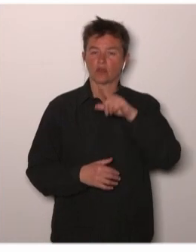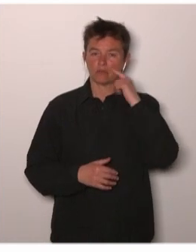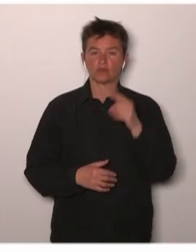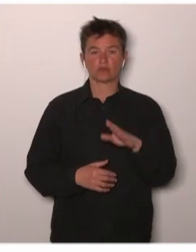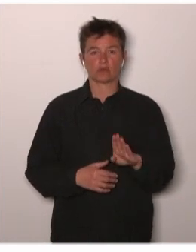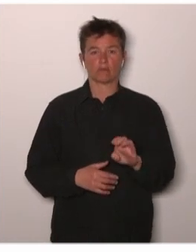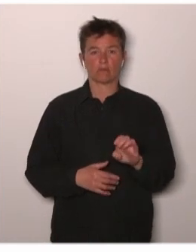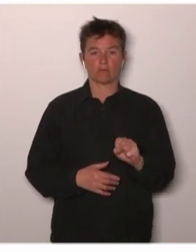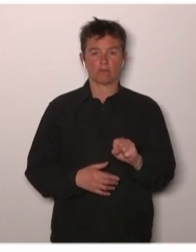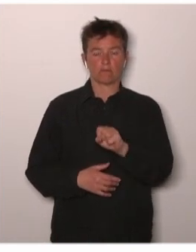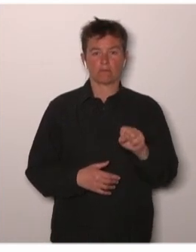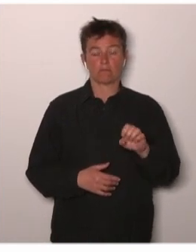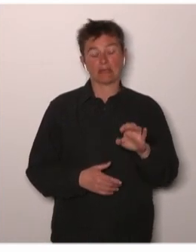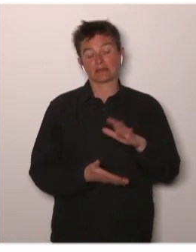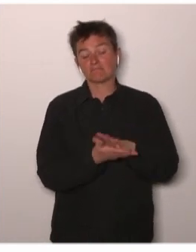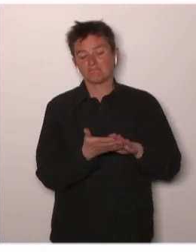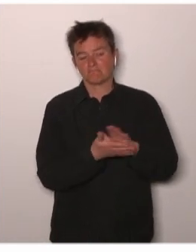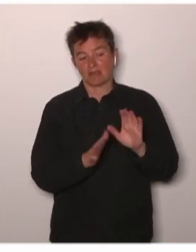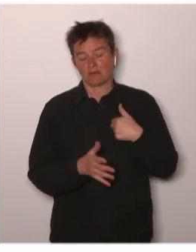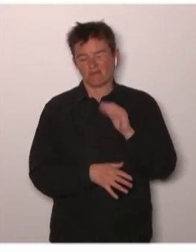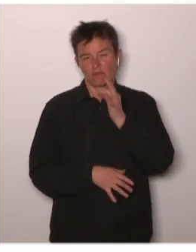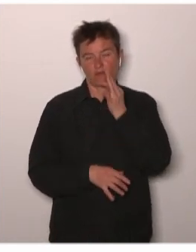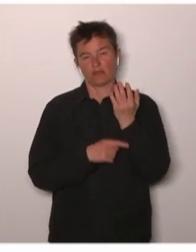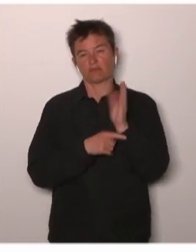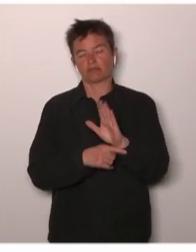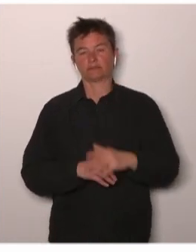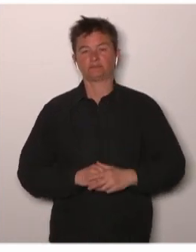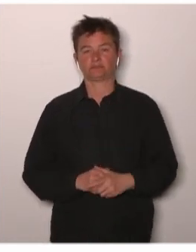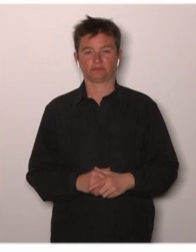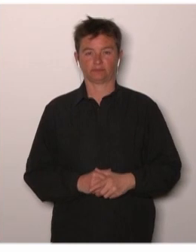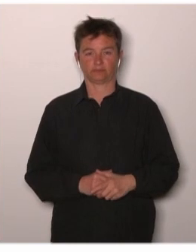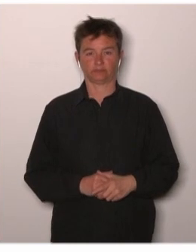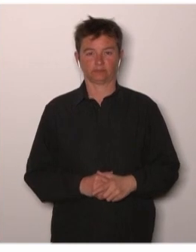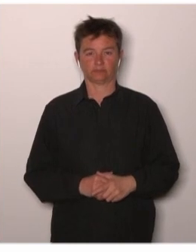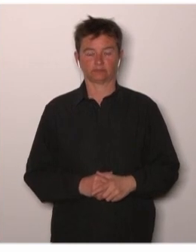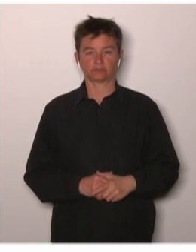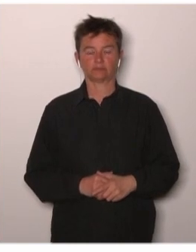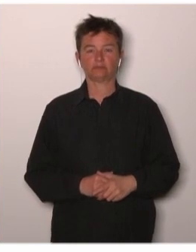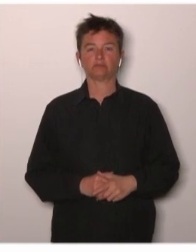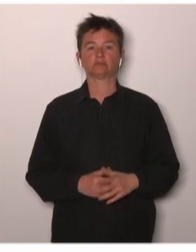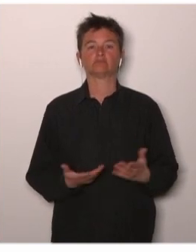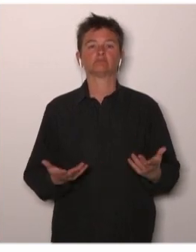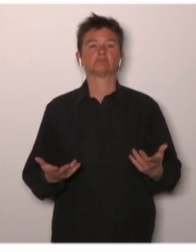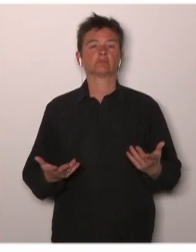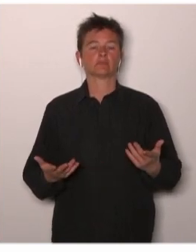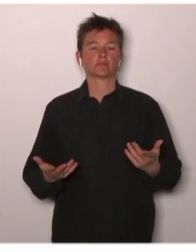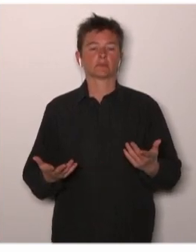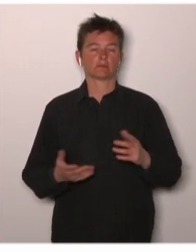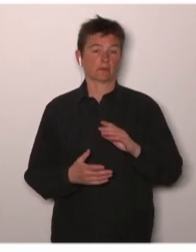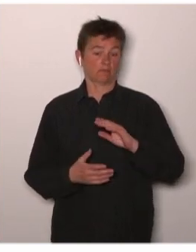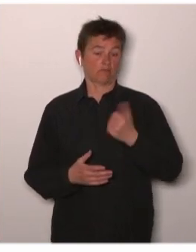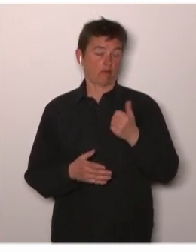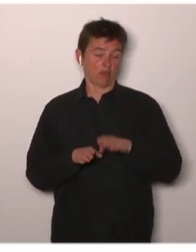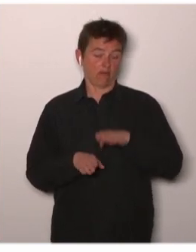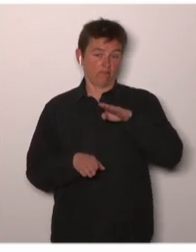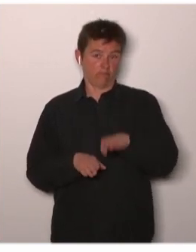use this example also. We are basically here we are in the early stage of non-small cell and cancer and basically